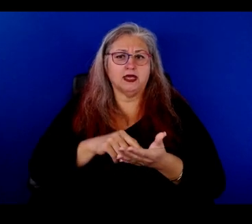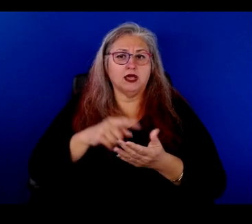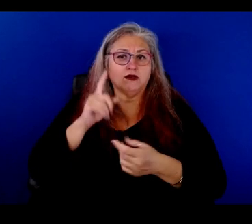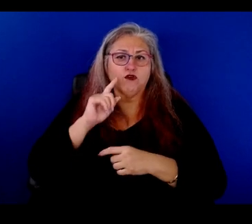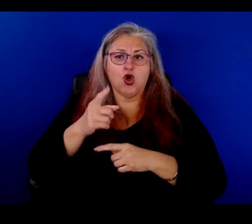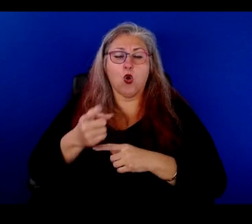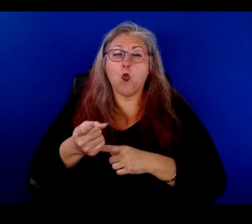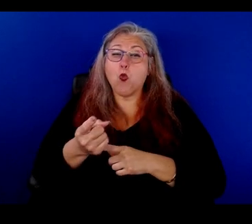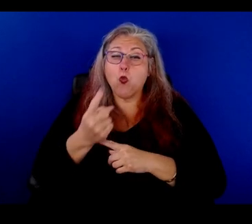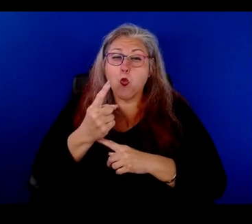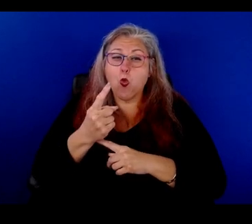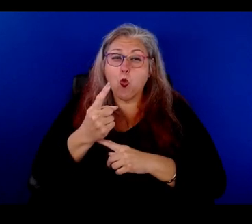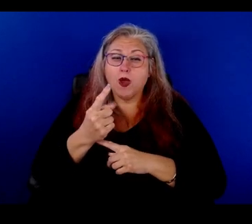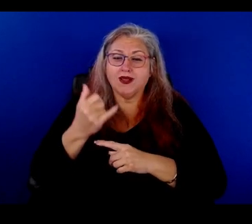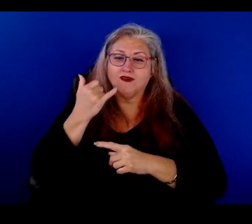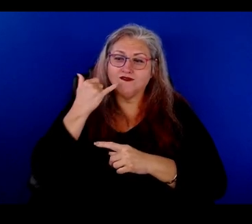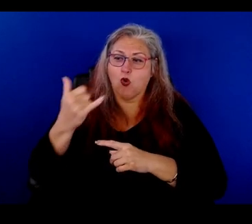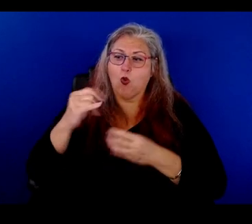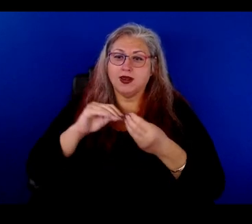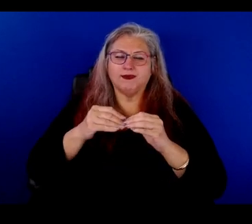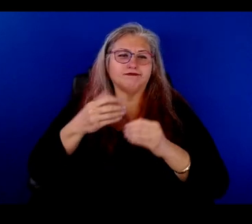Okay. Okay. Okay.